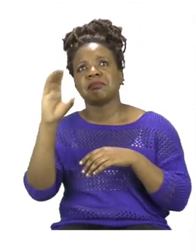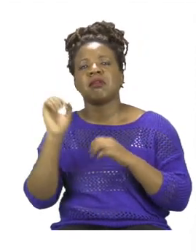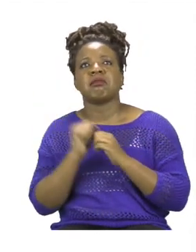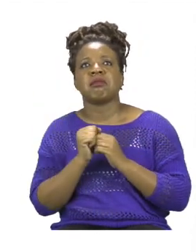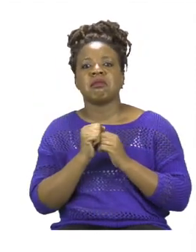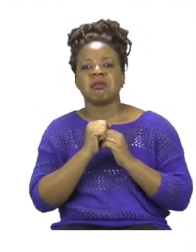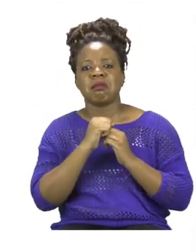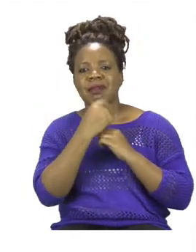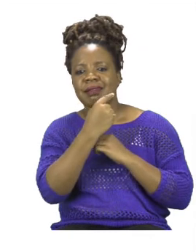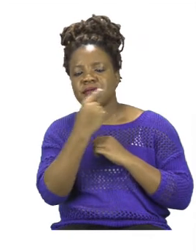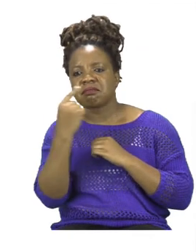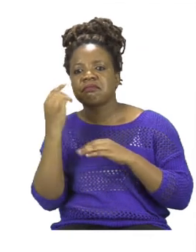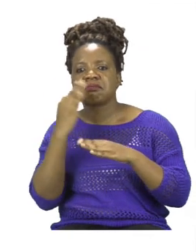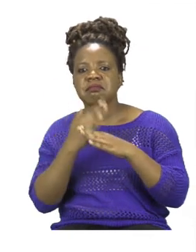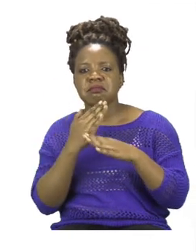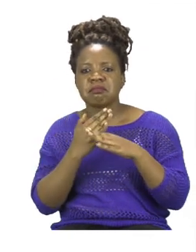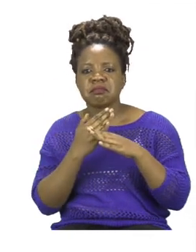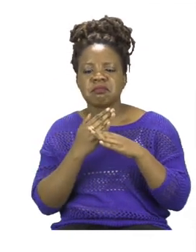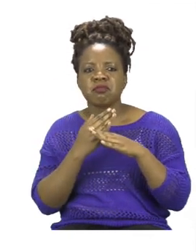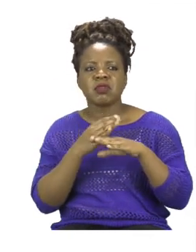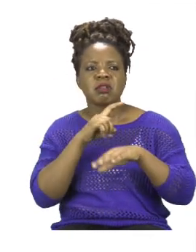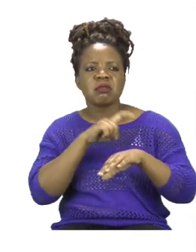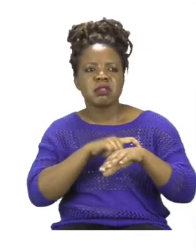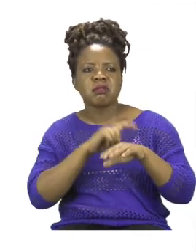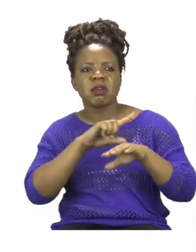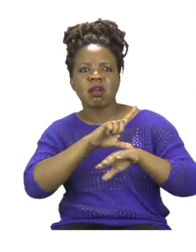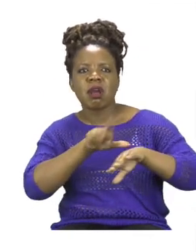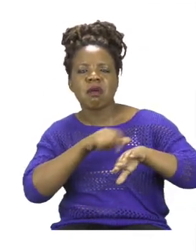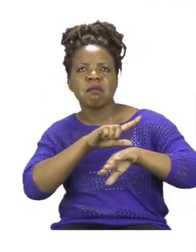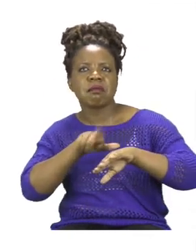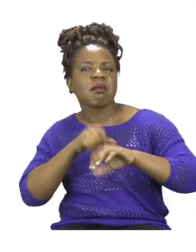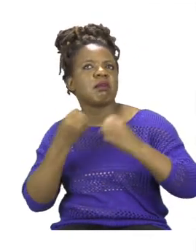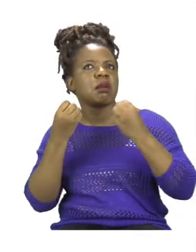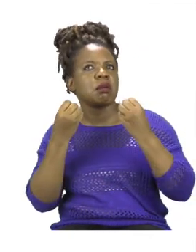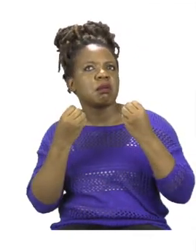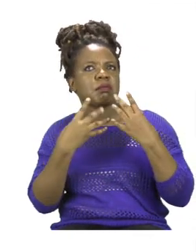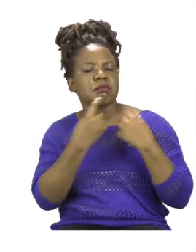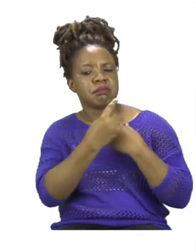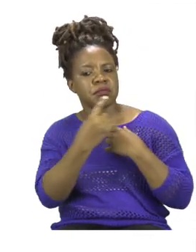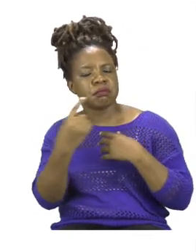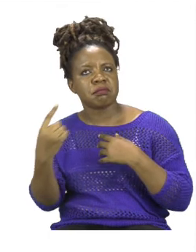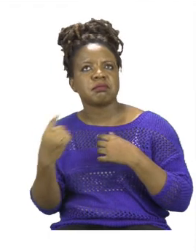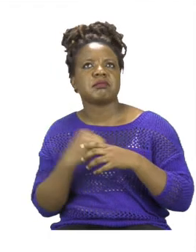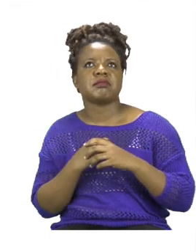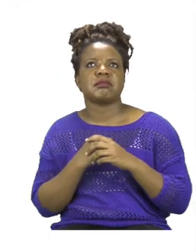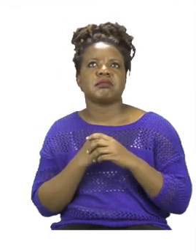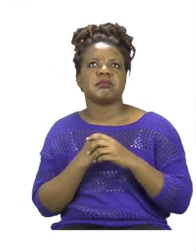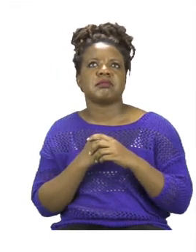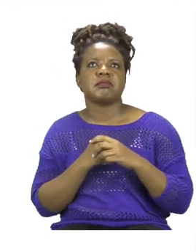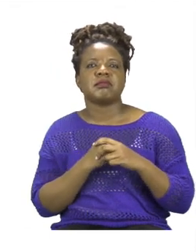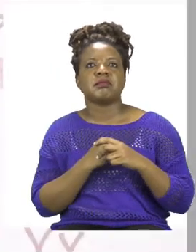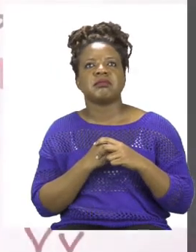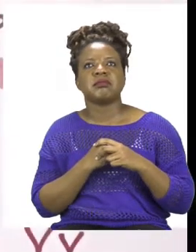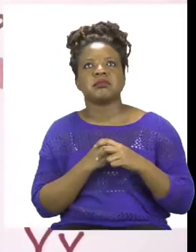activities and we can also see on the other side, we have time. So let's talk about them before we have